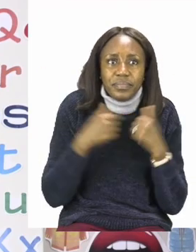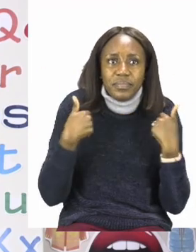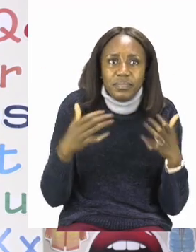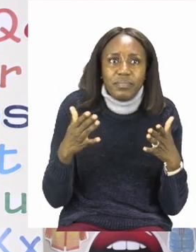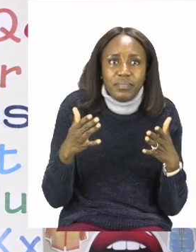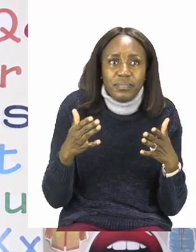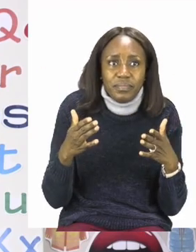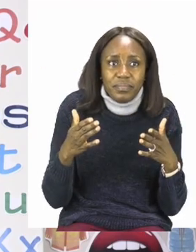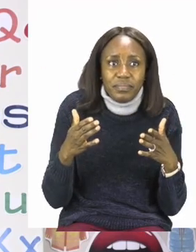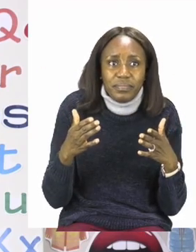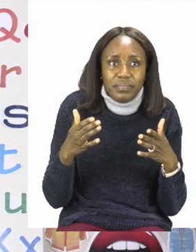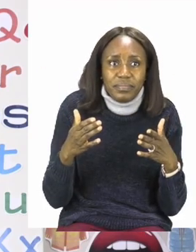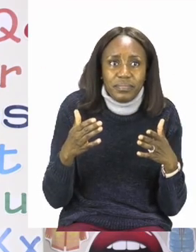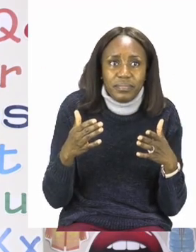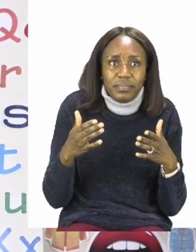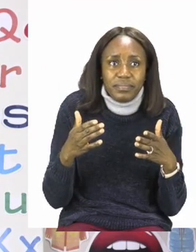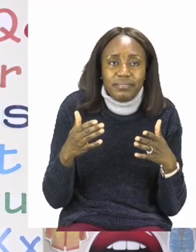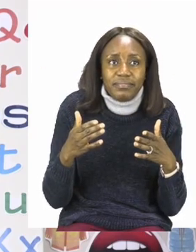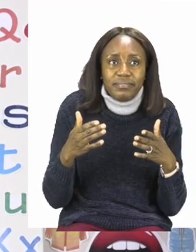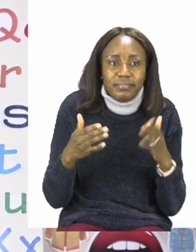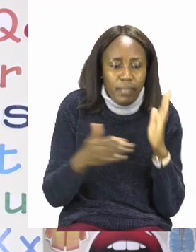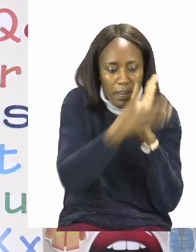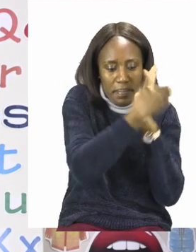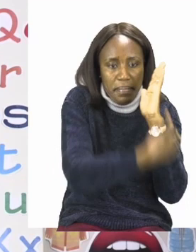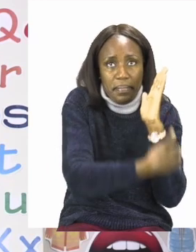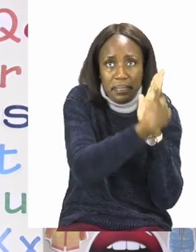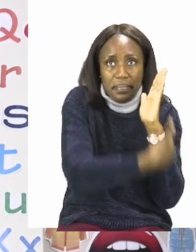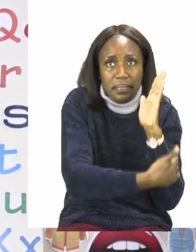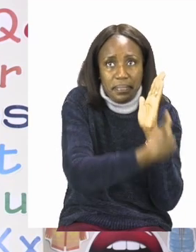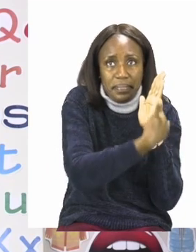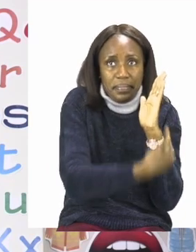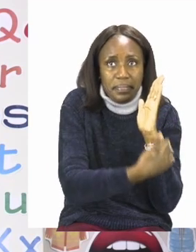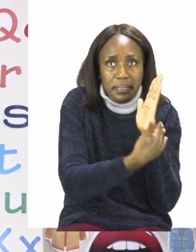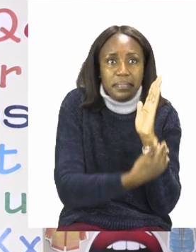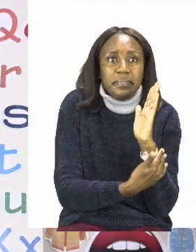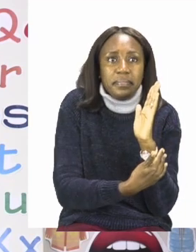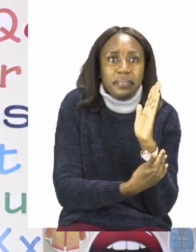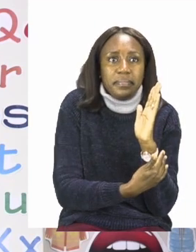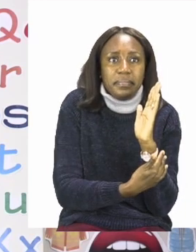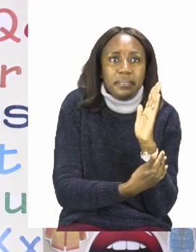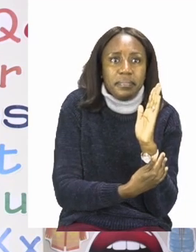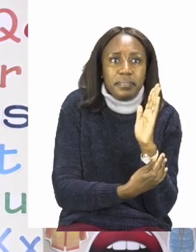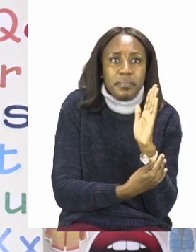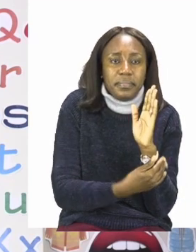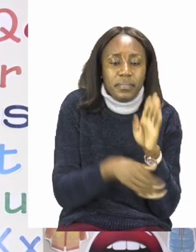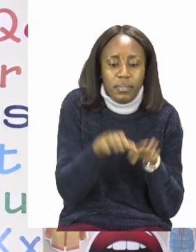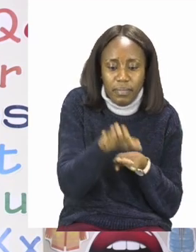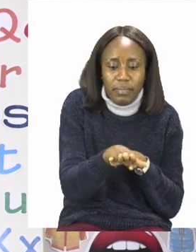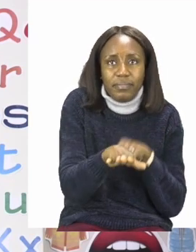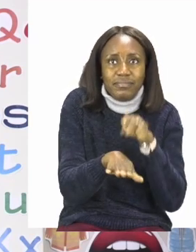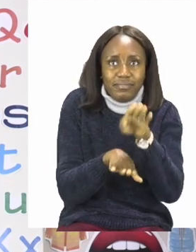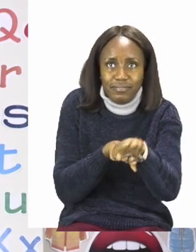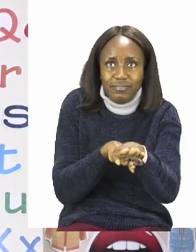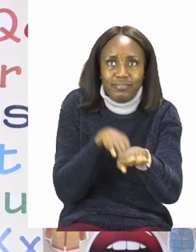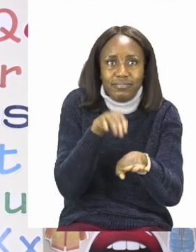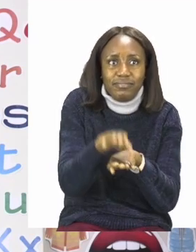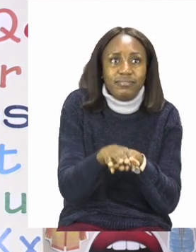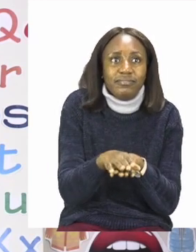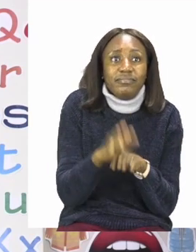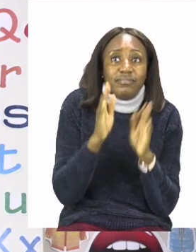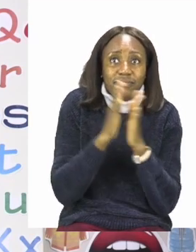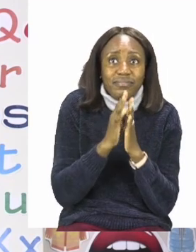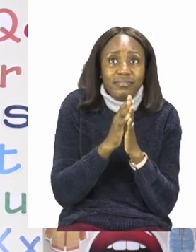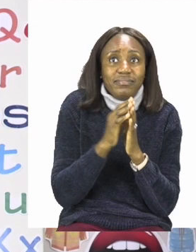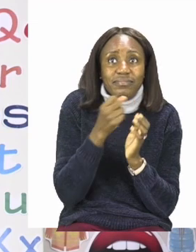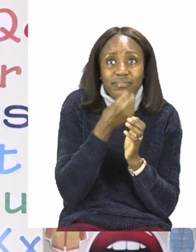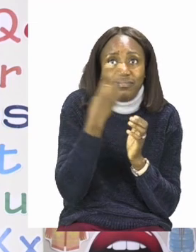at the corner right here. And I'm going to use my feet to measure. So you can count with me